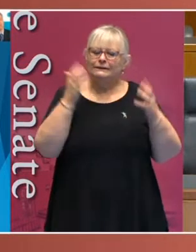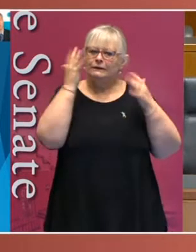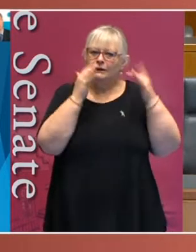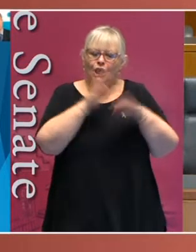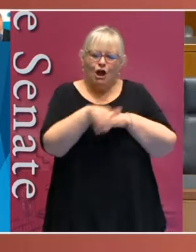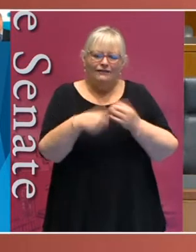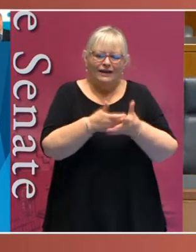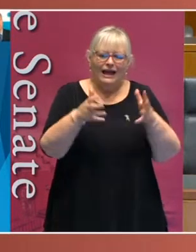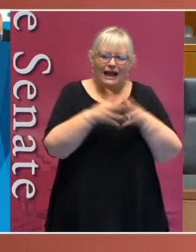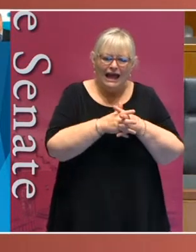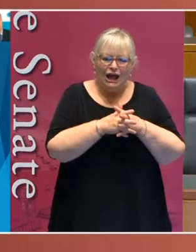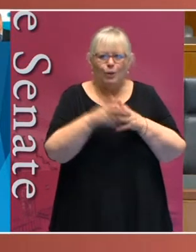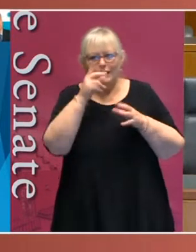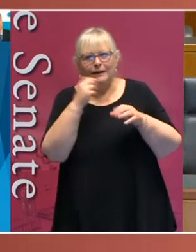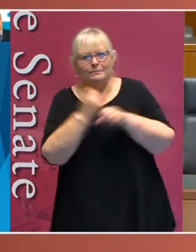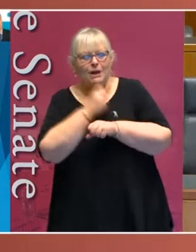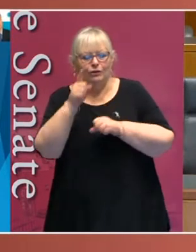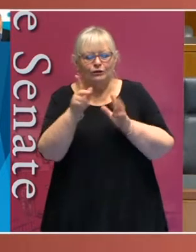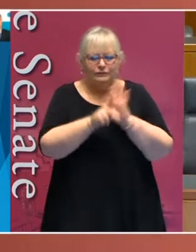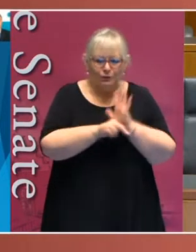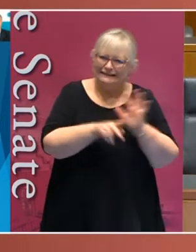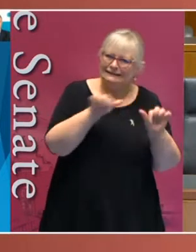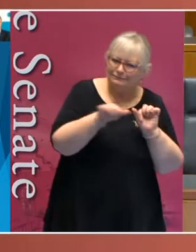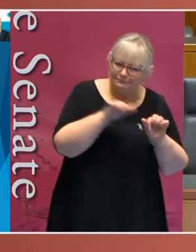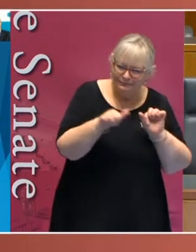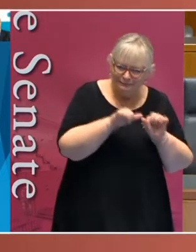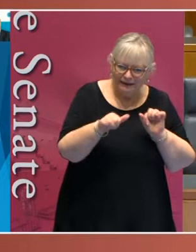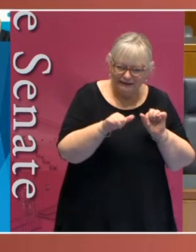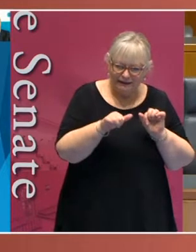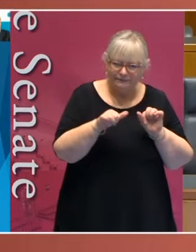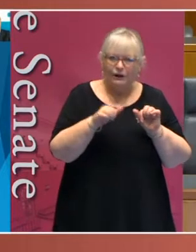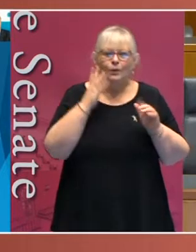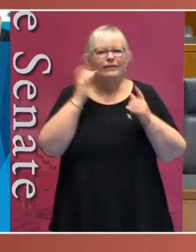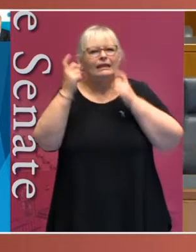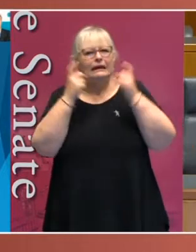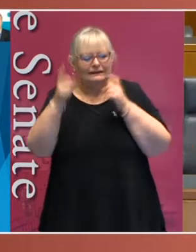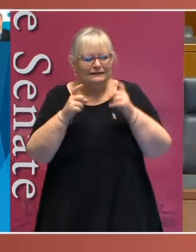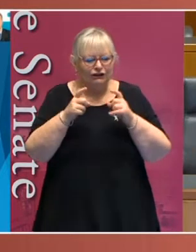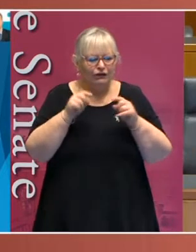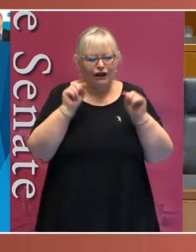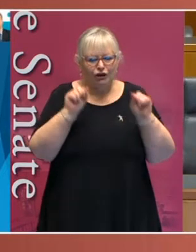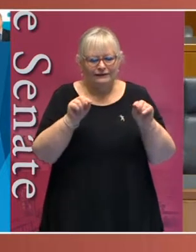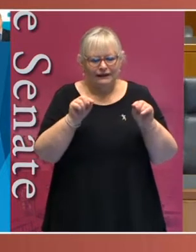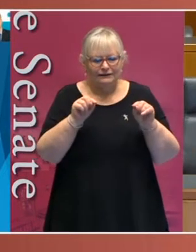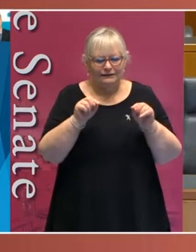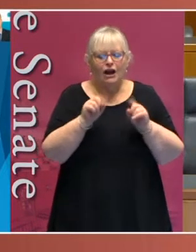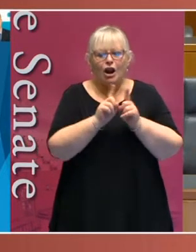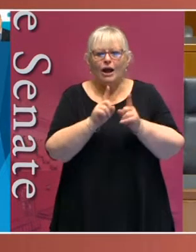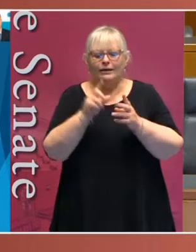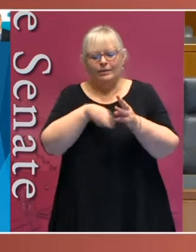can be, how those policies can be implemented better in the future when they're considering such things as booster shots.